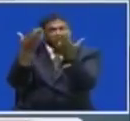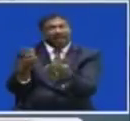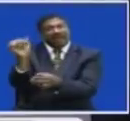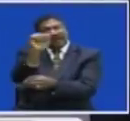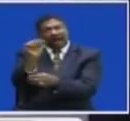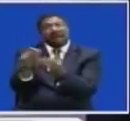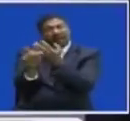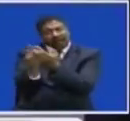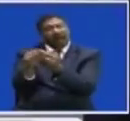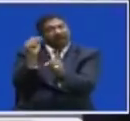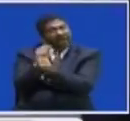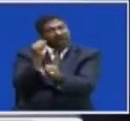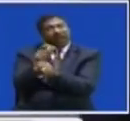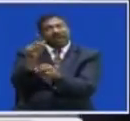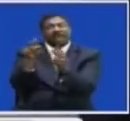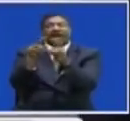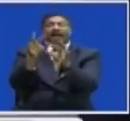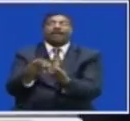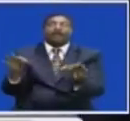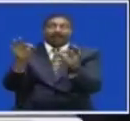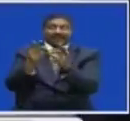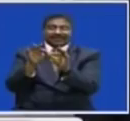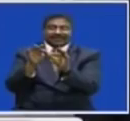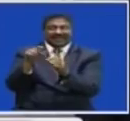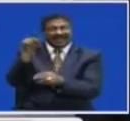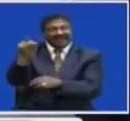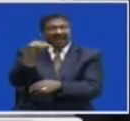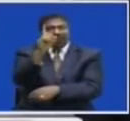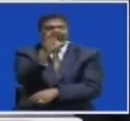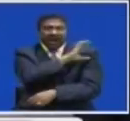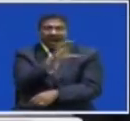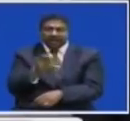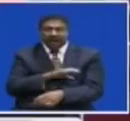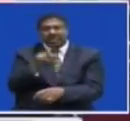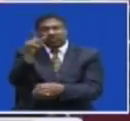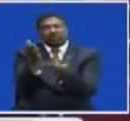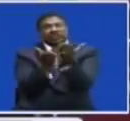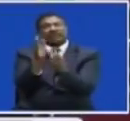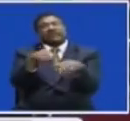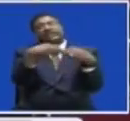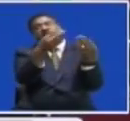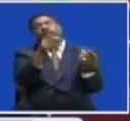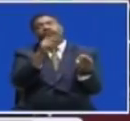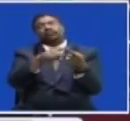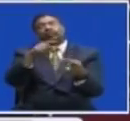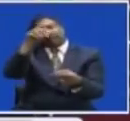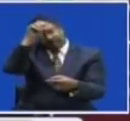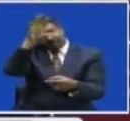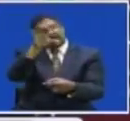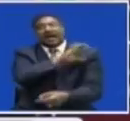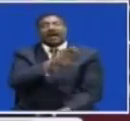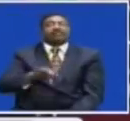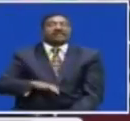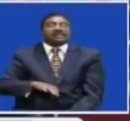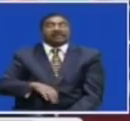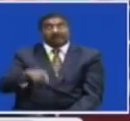machines Dayenu Hydraulics Is a dollar based Company Providing this service To the mines The company Is led by a youth